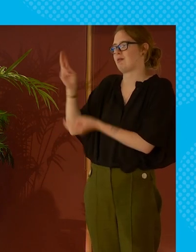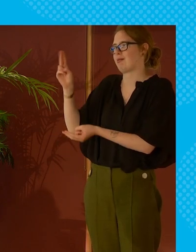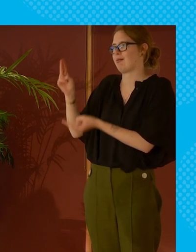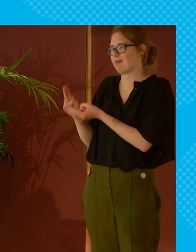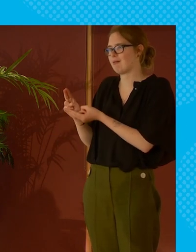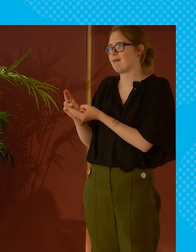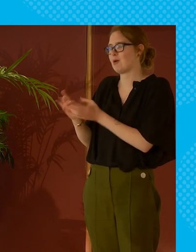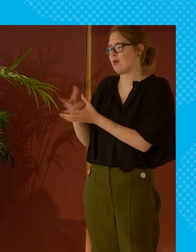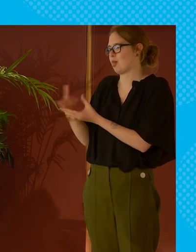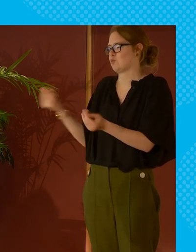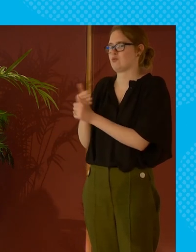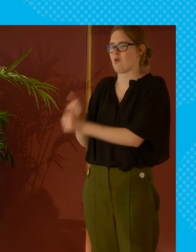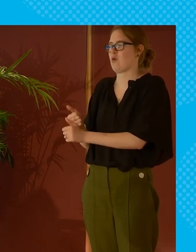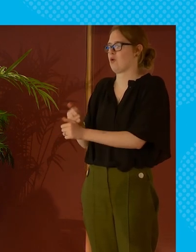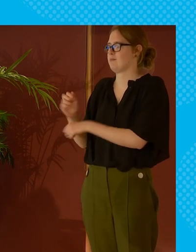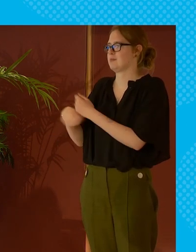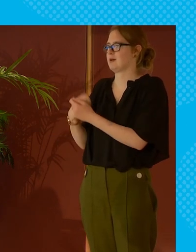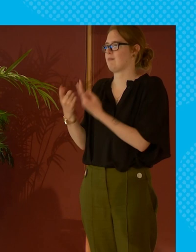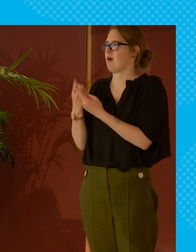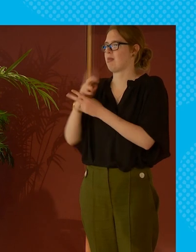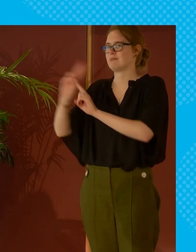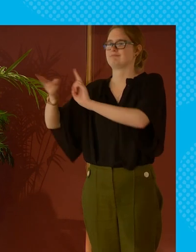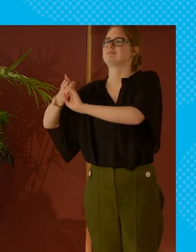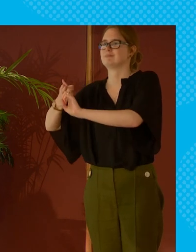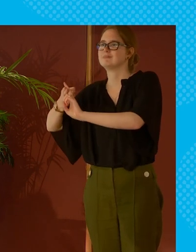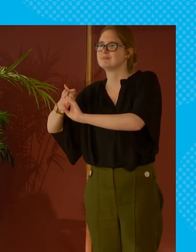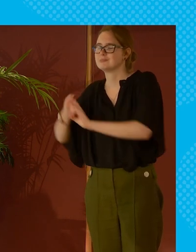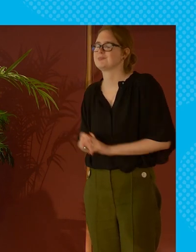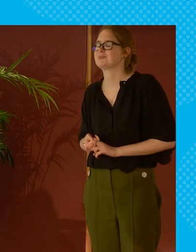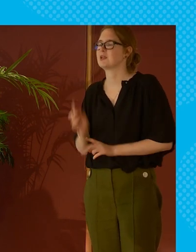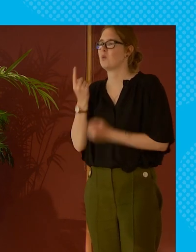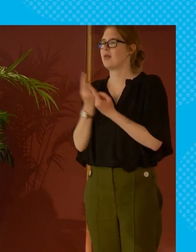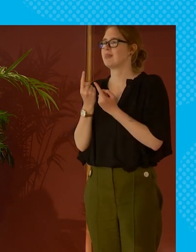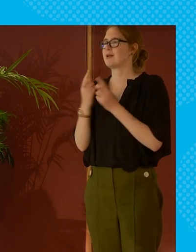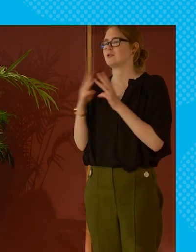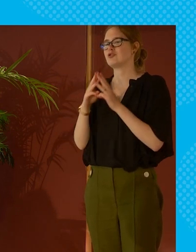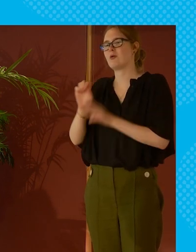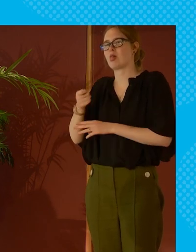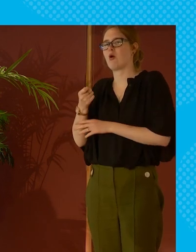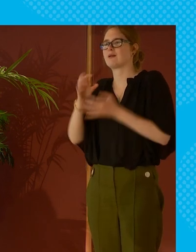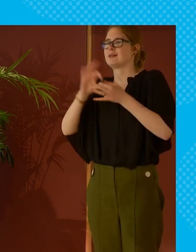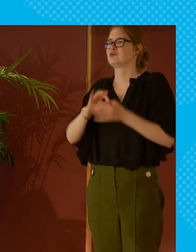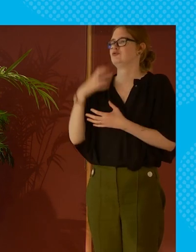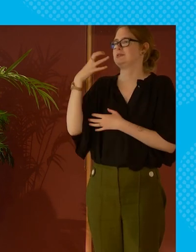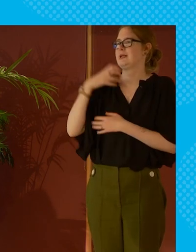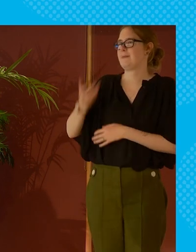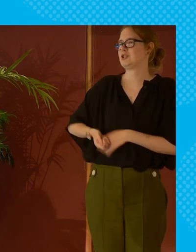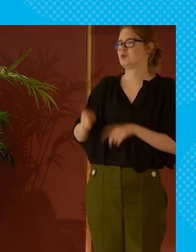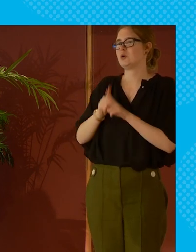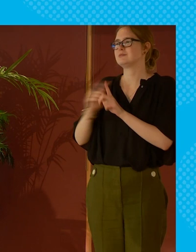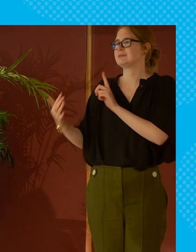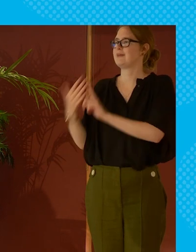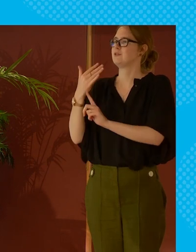degrade and deteriorate and they will lose support and they will become another source of stigma one of the things that put the triple lock on the state pension